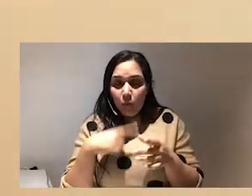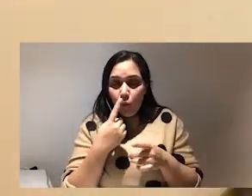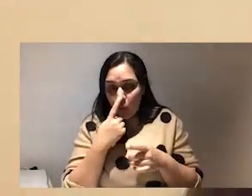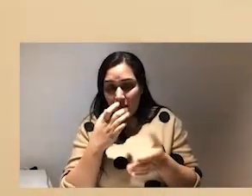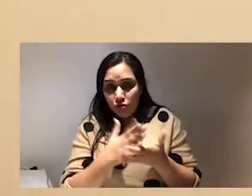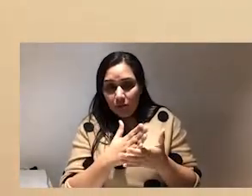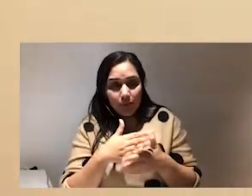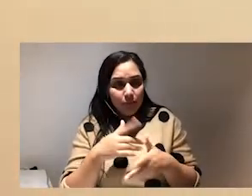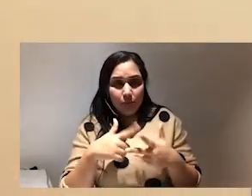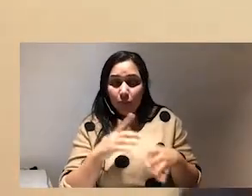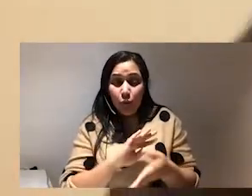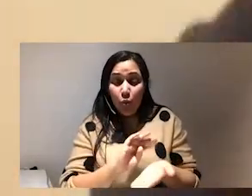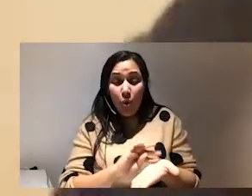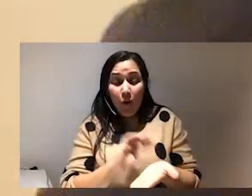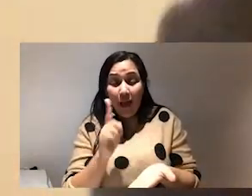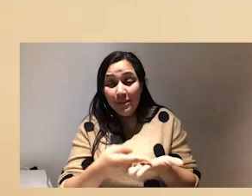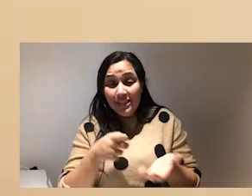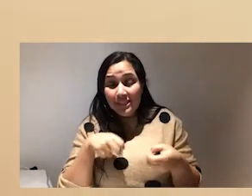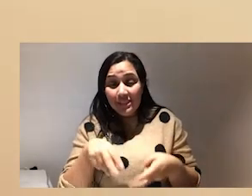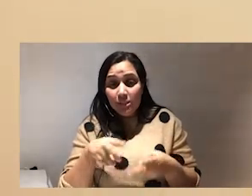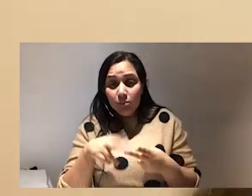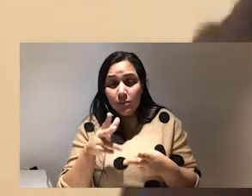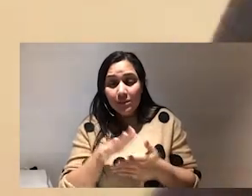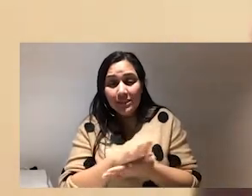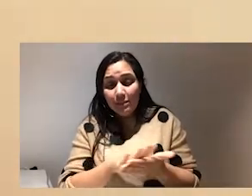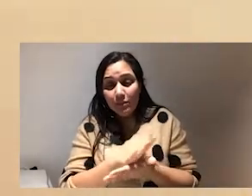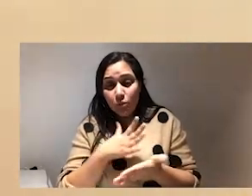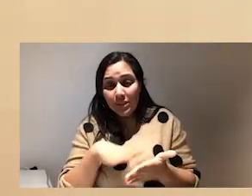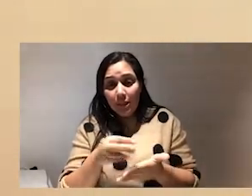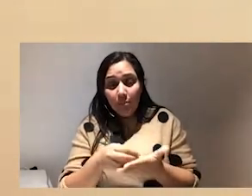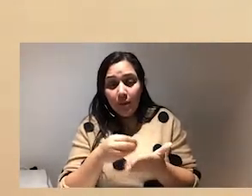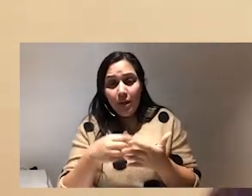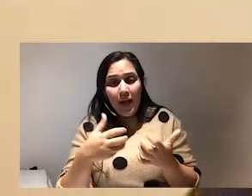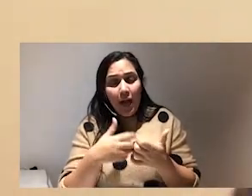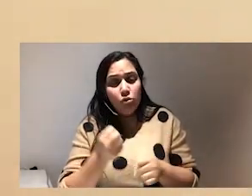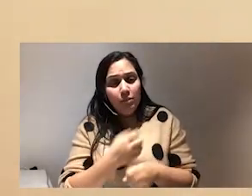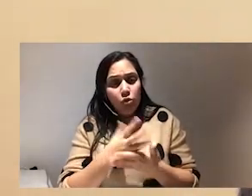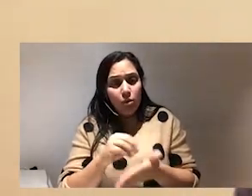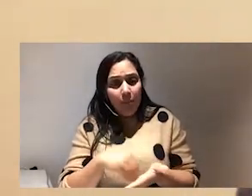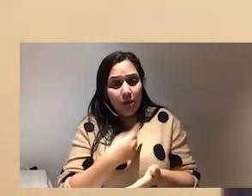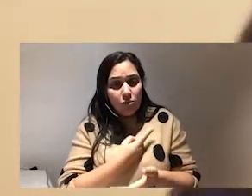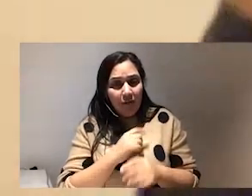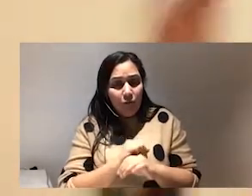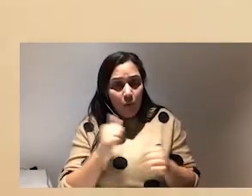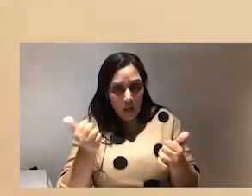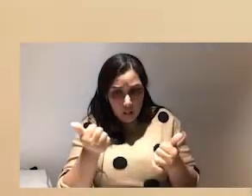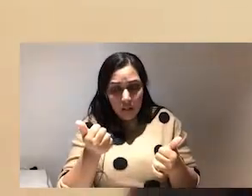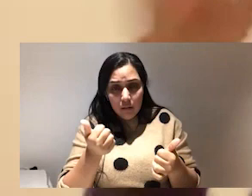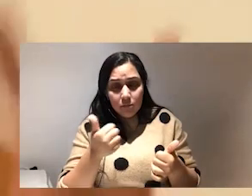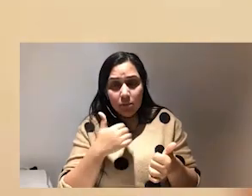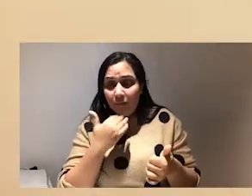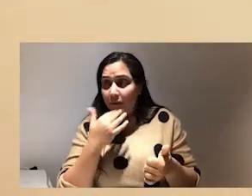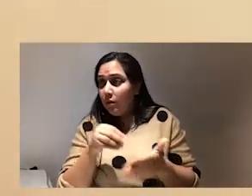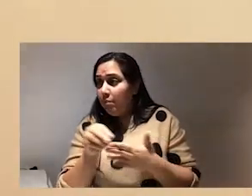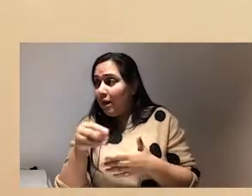capitalist system yes we want to abolish capitalism but it still means we need money so how do you make sure you're paying yourself well so you have enough for obviously paying the